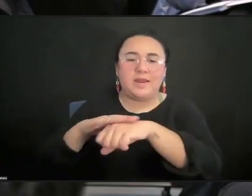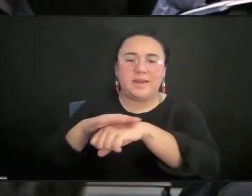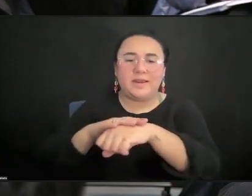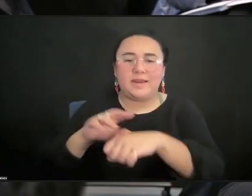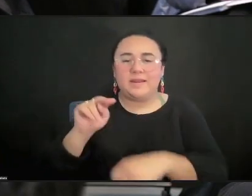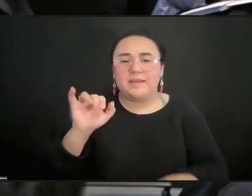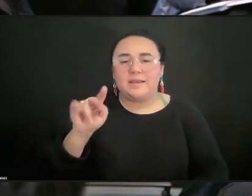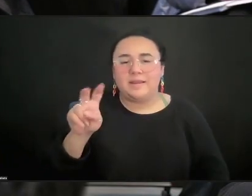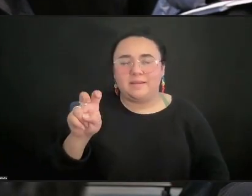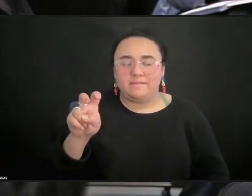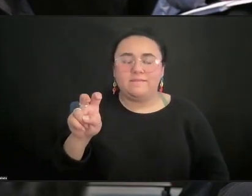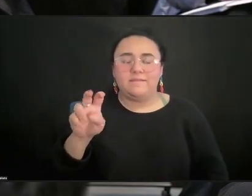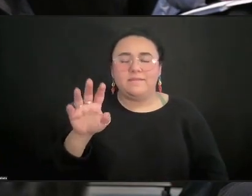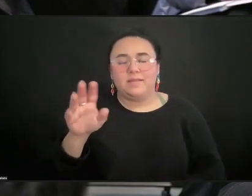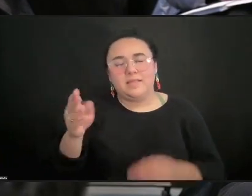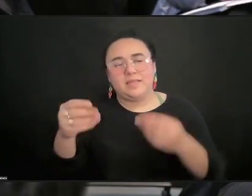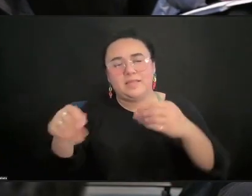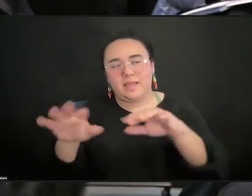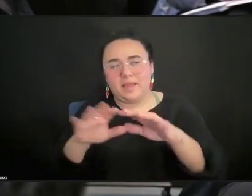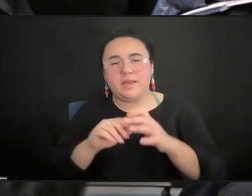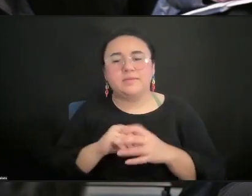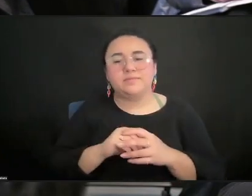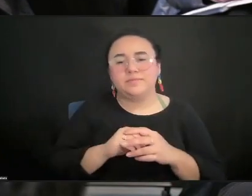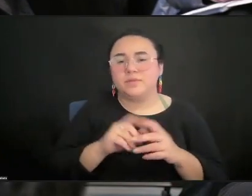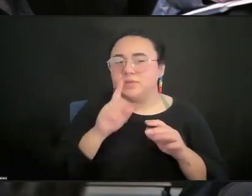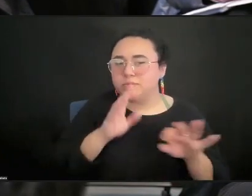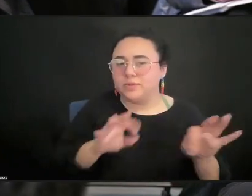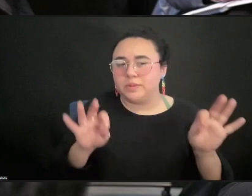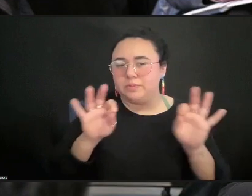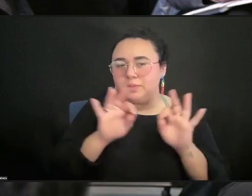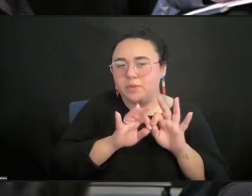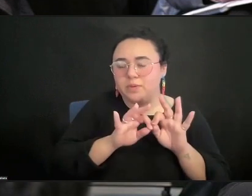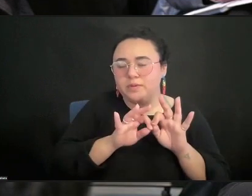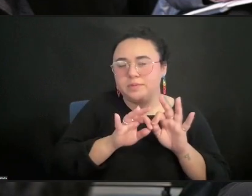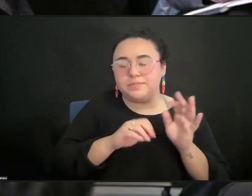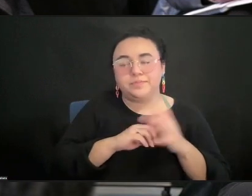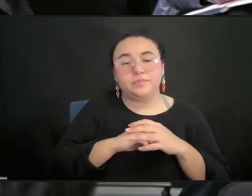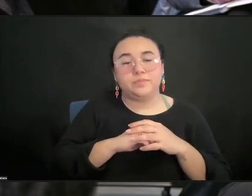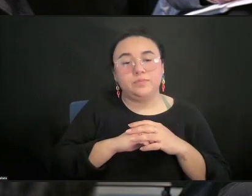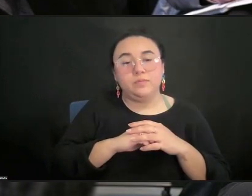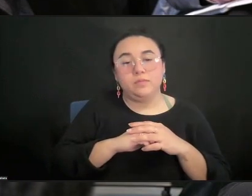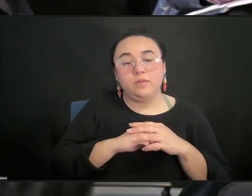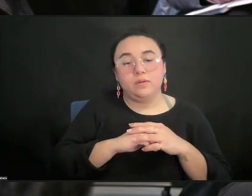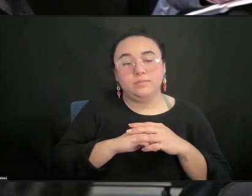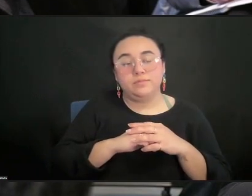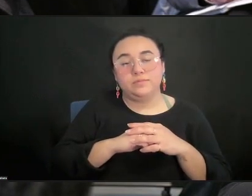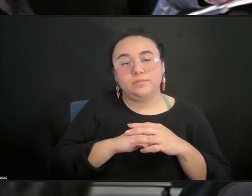super important. And also how to kind of mediate the